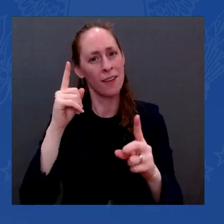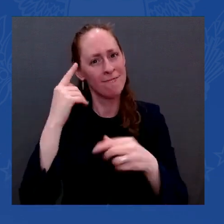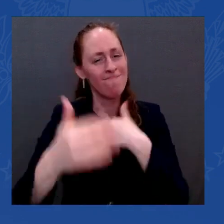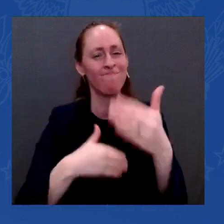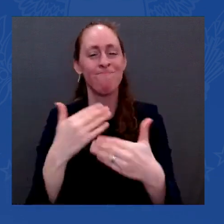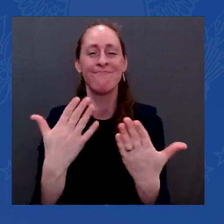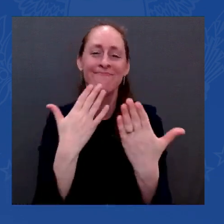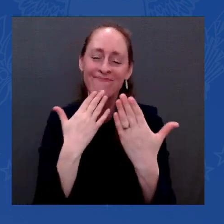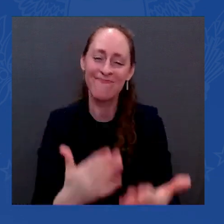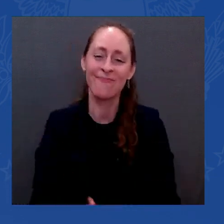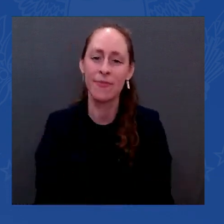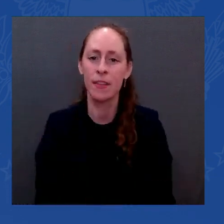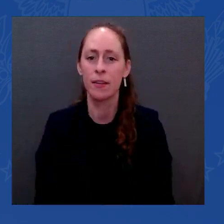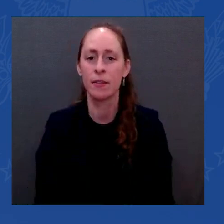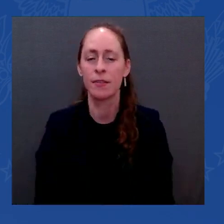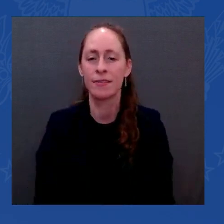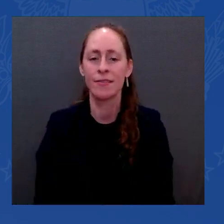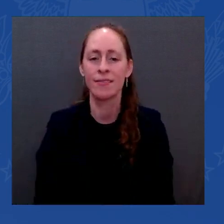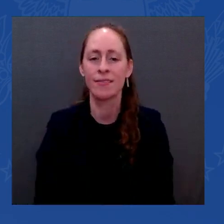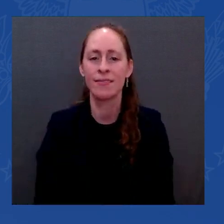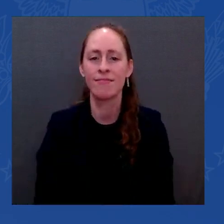the process